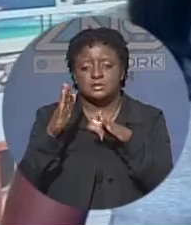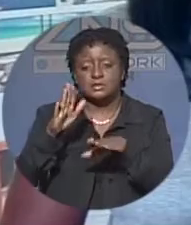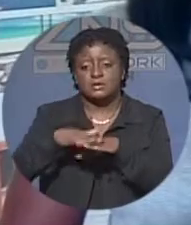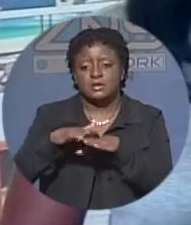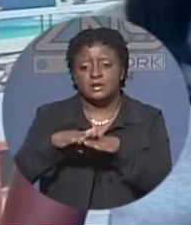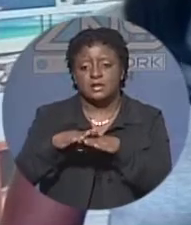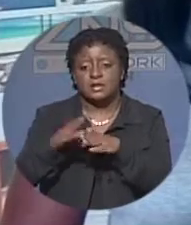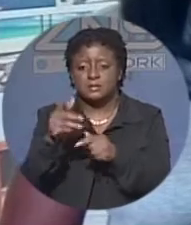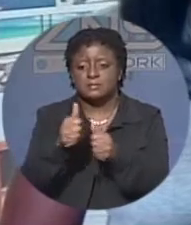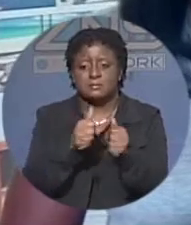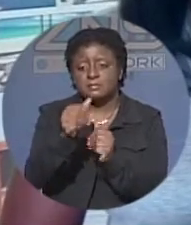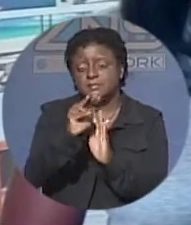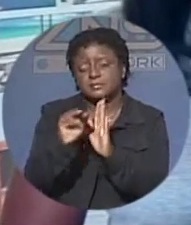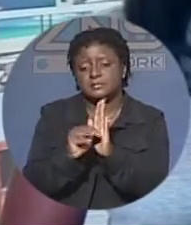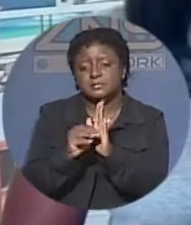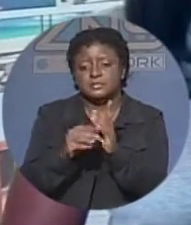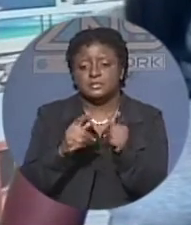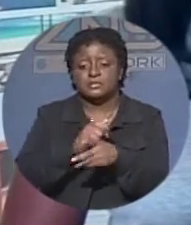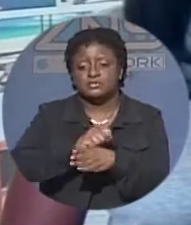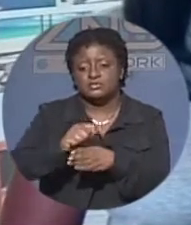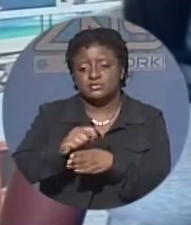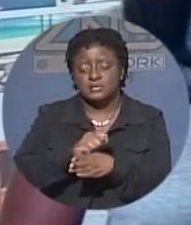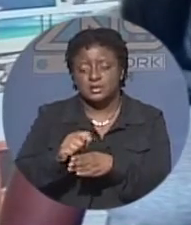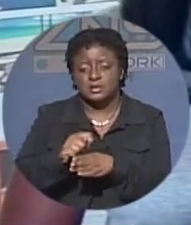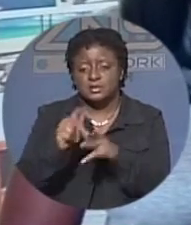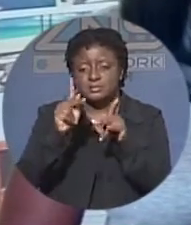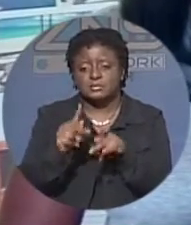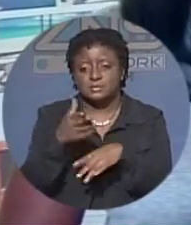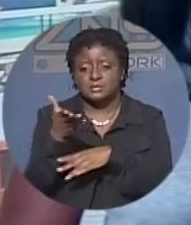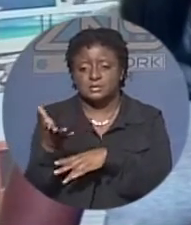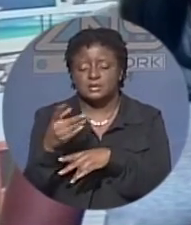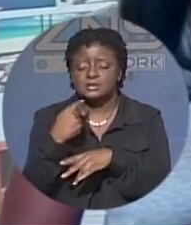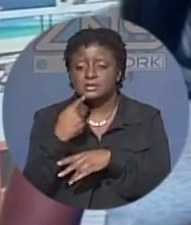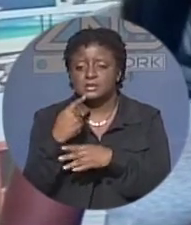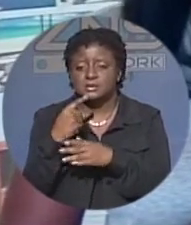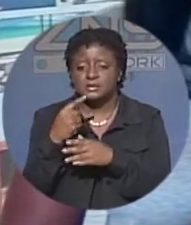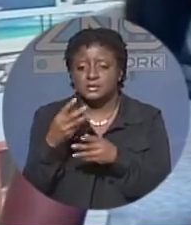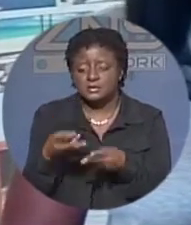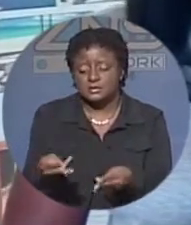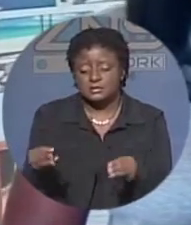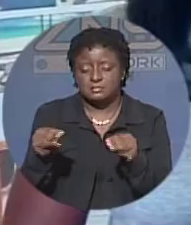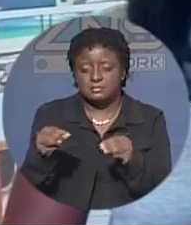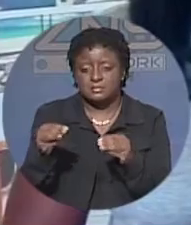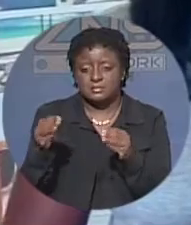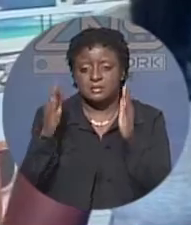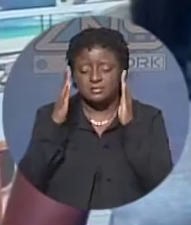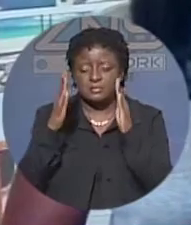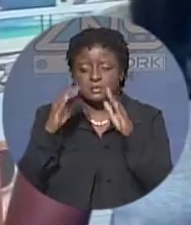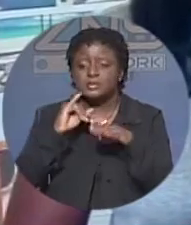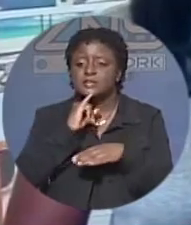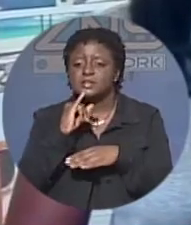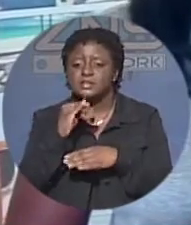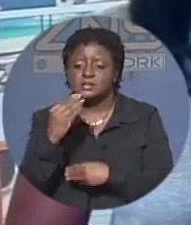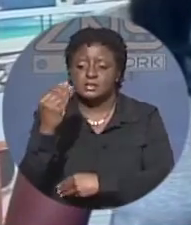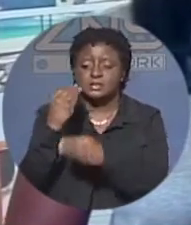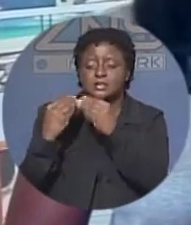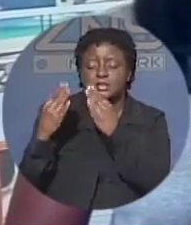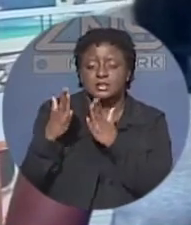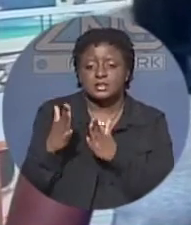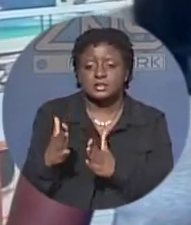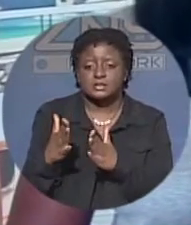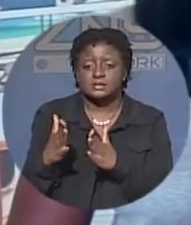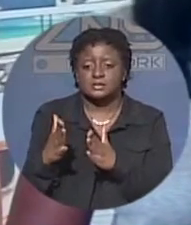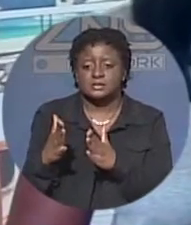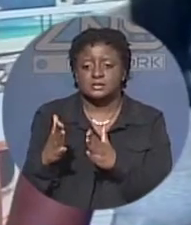training now officials of this resort say that the central focus of this training is customer service and this is because when